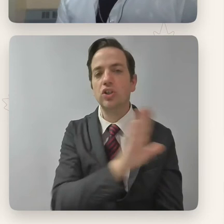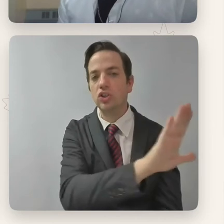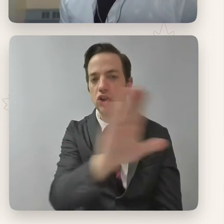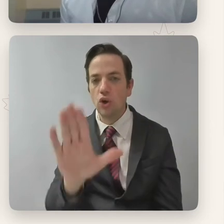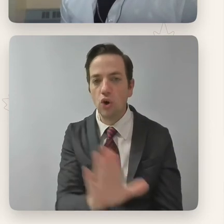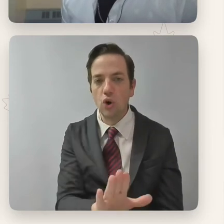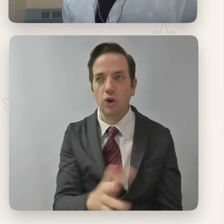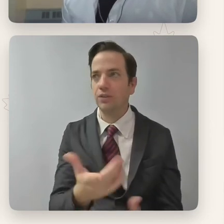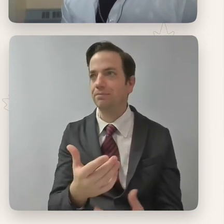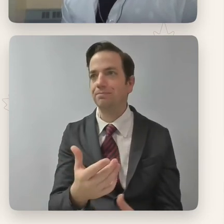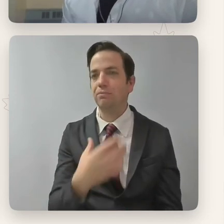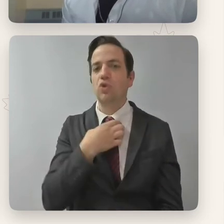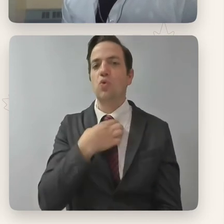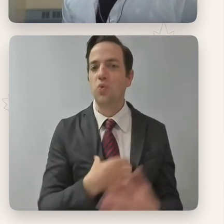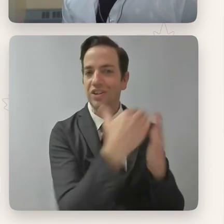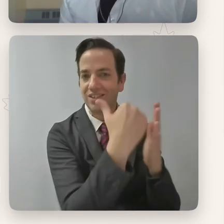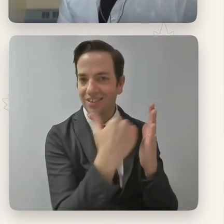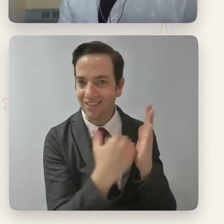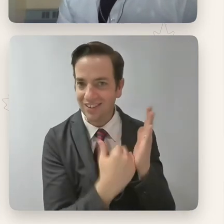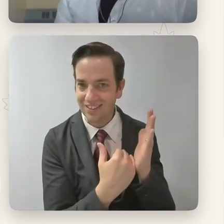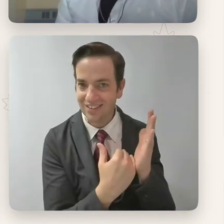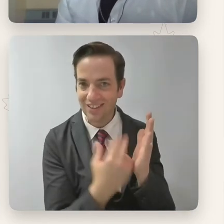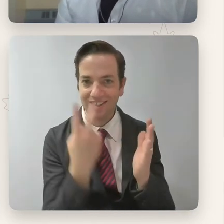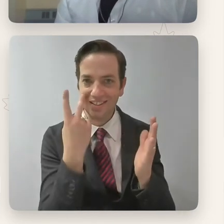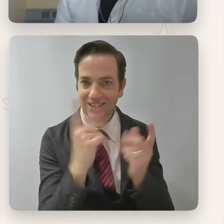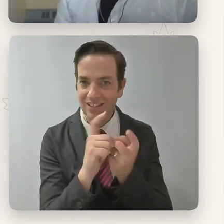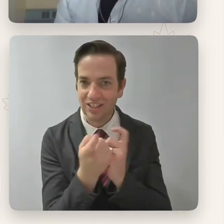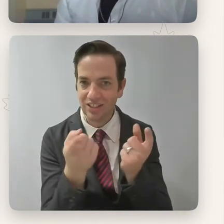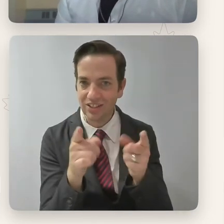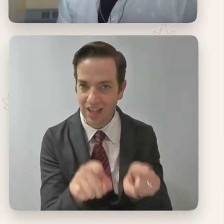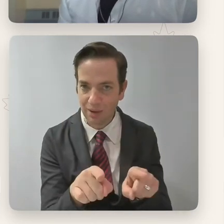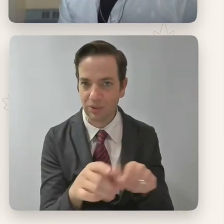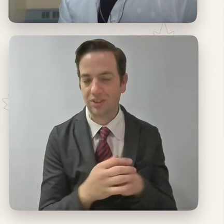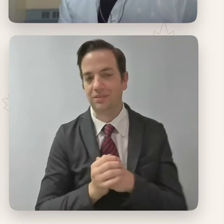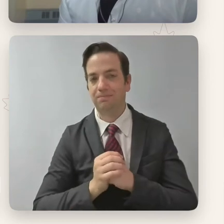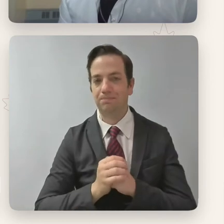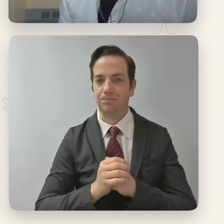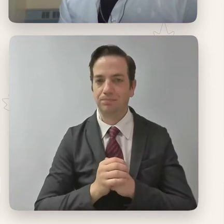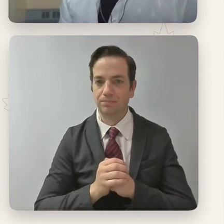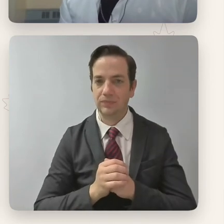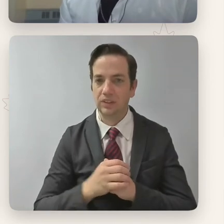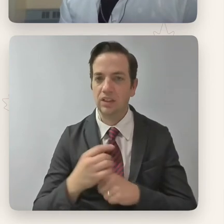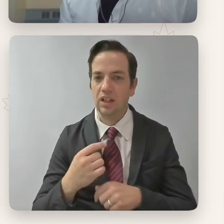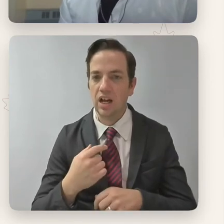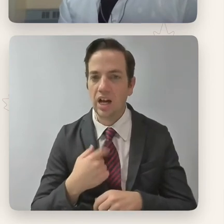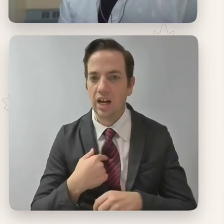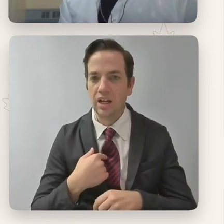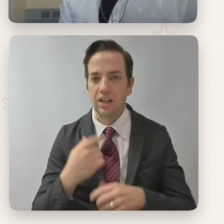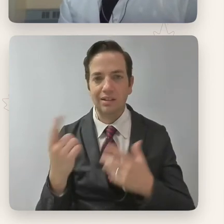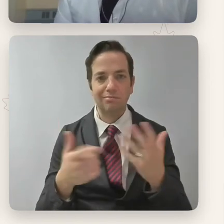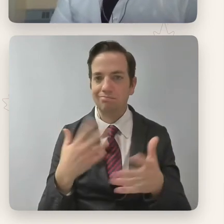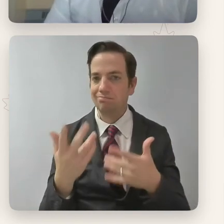those spaces more hospitable going forward. And I'll throw the question open to everyone, but whoever wants to jump in and